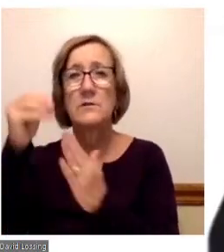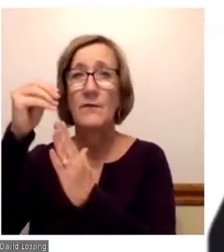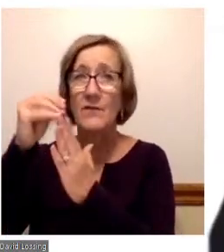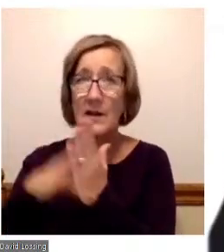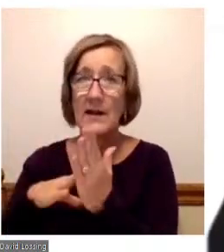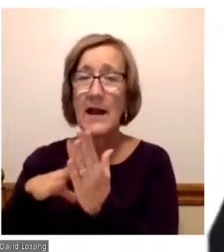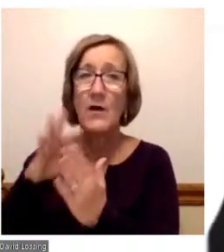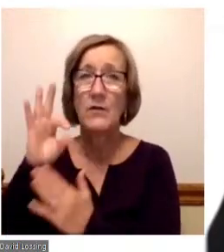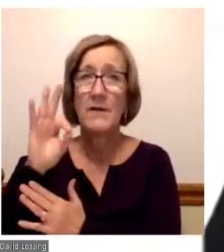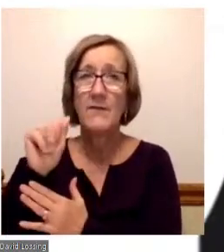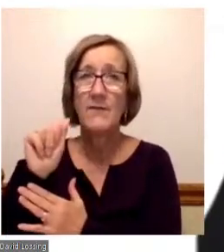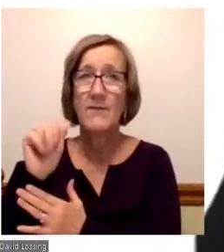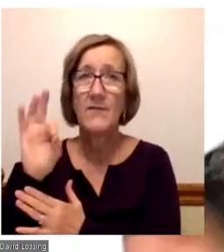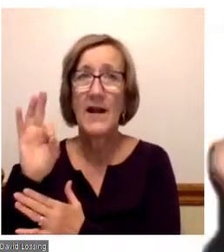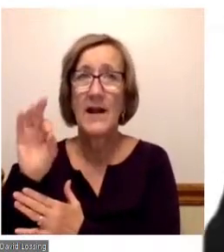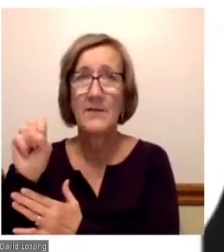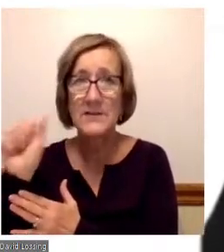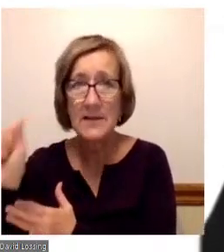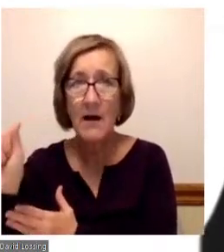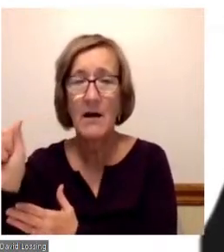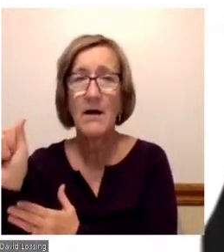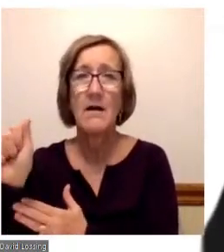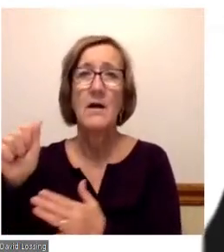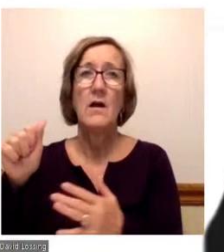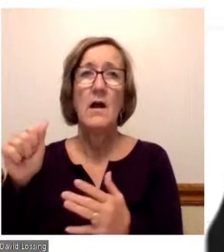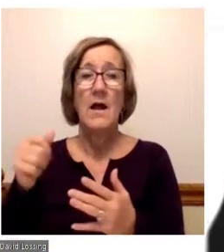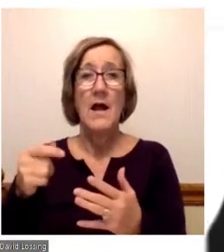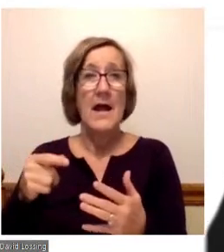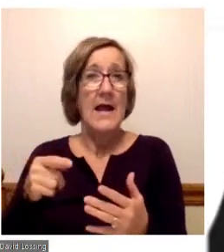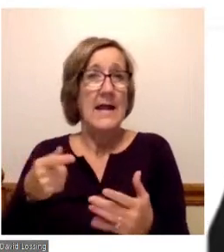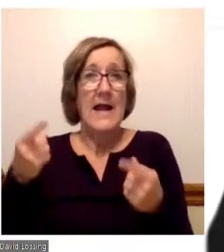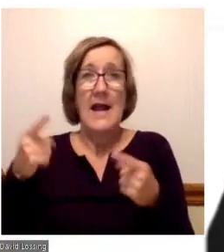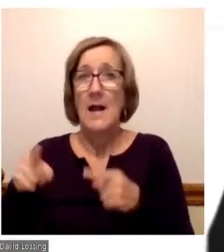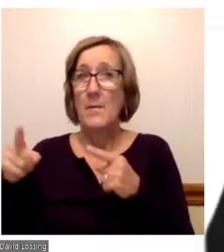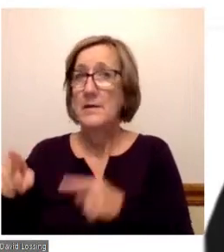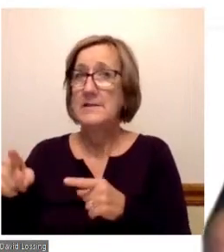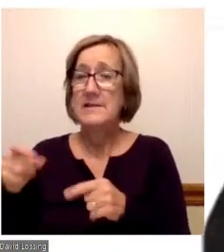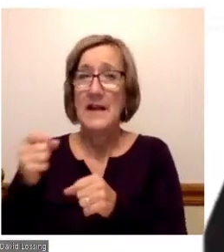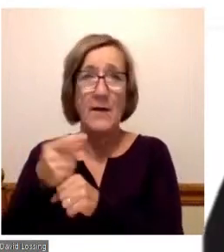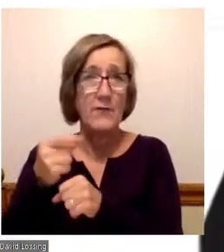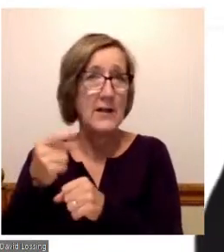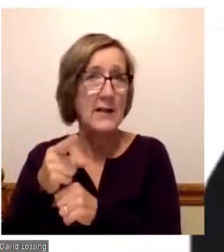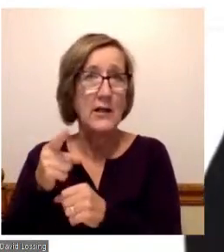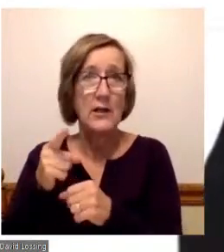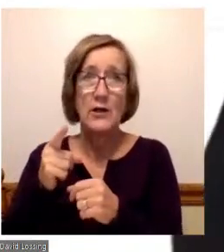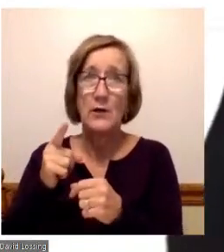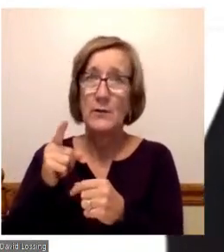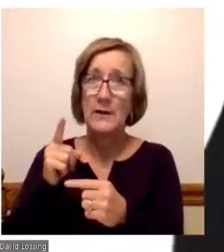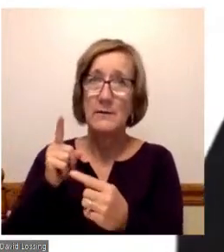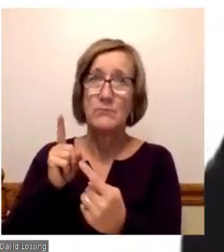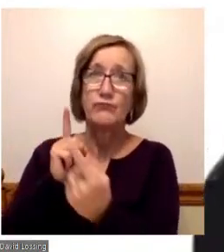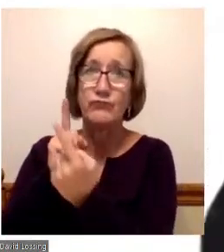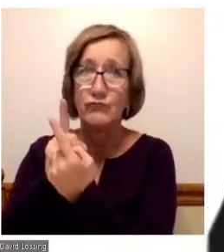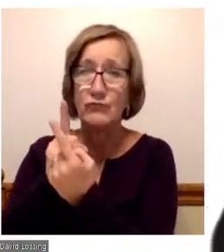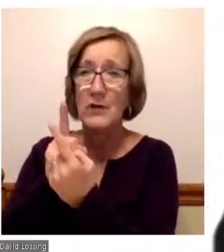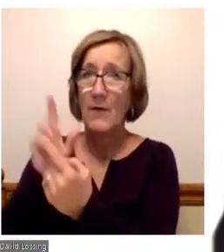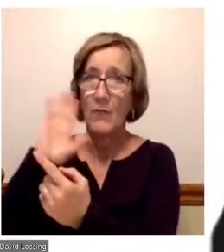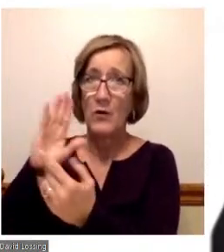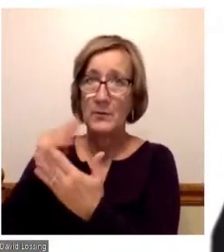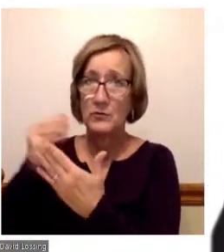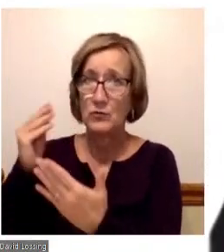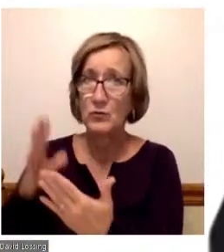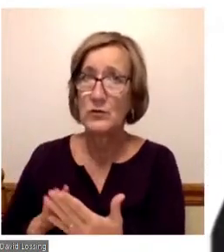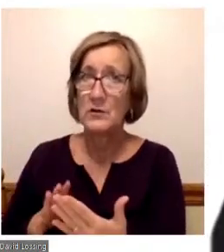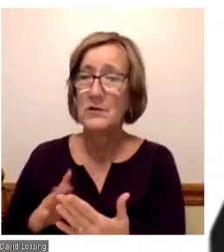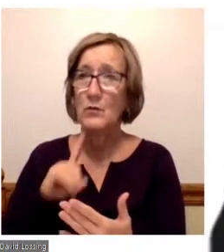and everything else. So I swear it happens at least once or twice every single year she runs into a former student. And that is really the